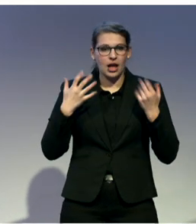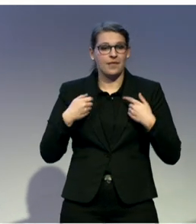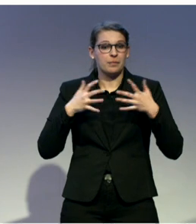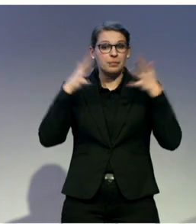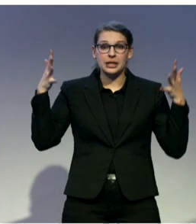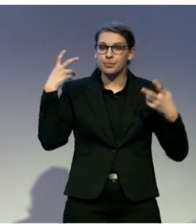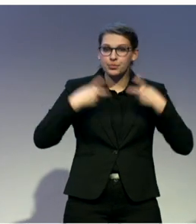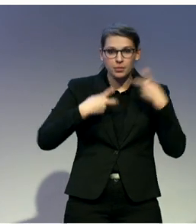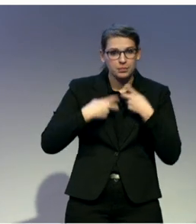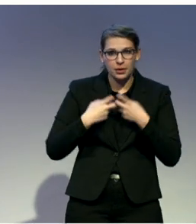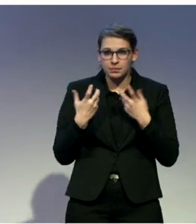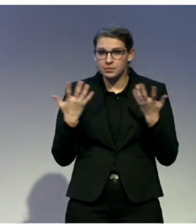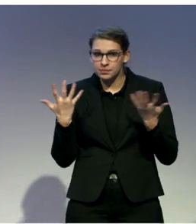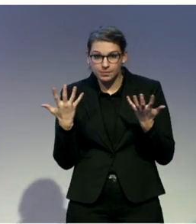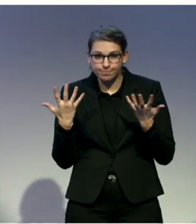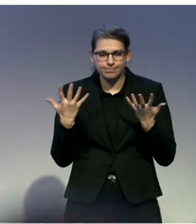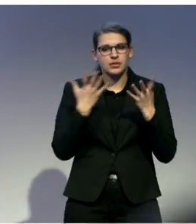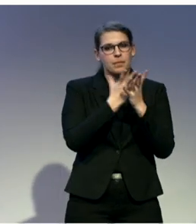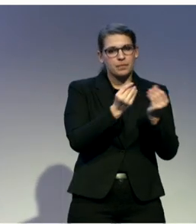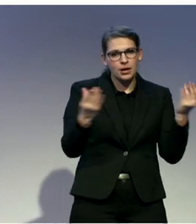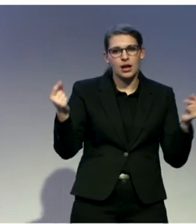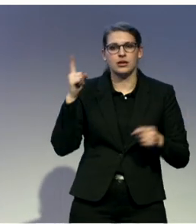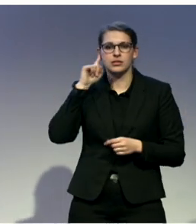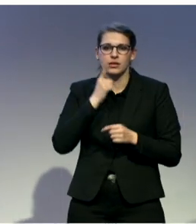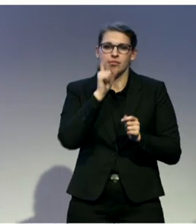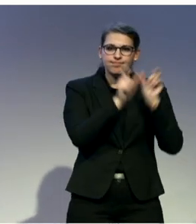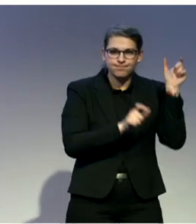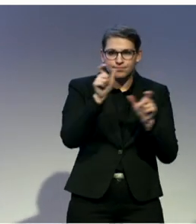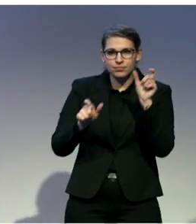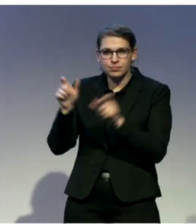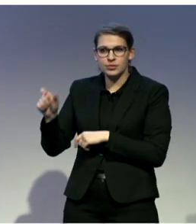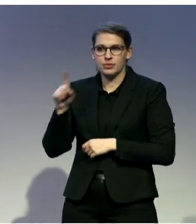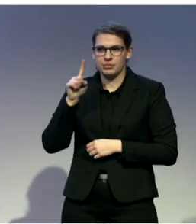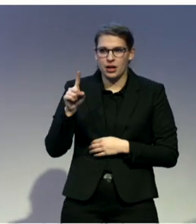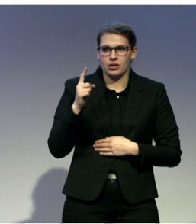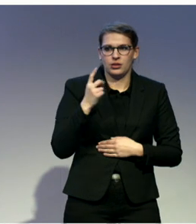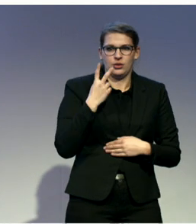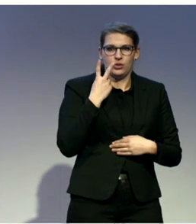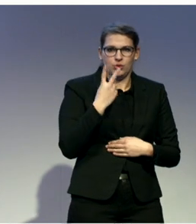language or when it comes to deaf people. In 2011, our numbers were sitting at 430,000 and our hard of hearing was well over 3